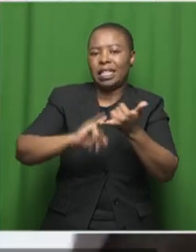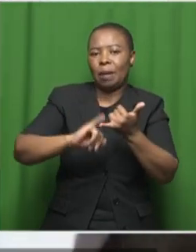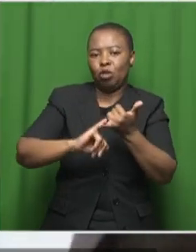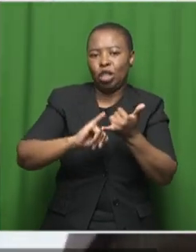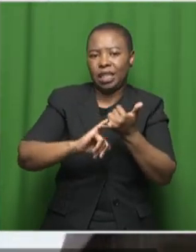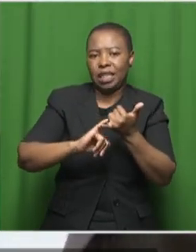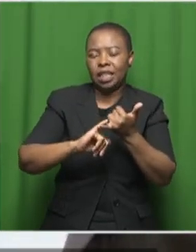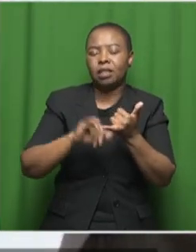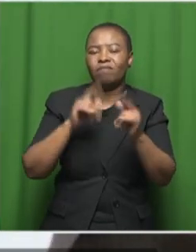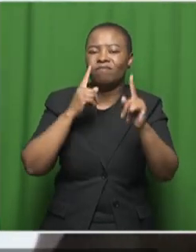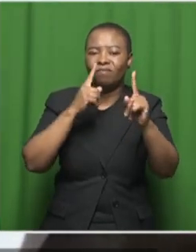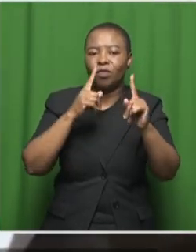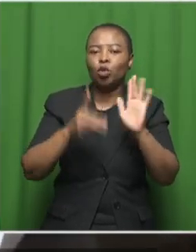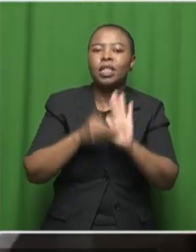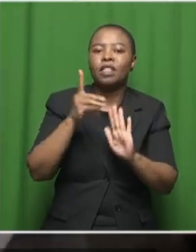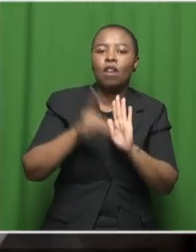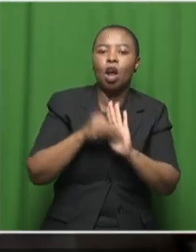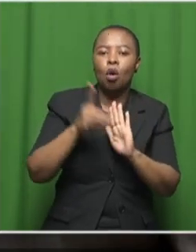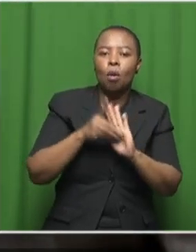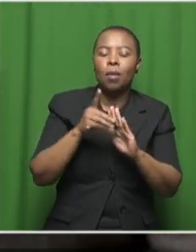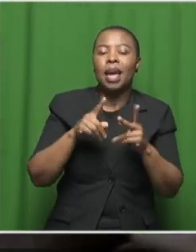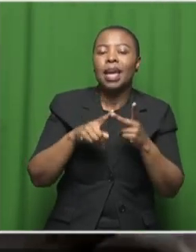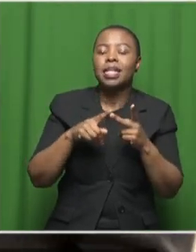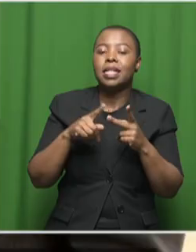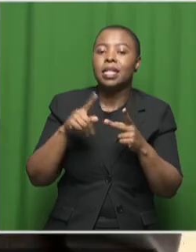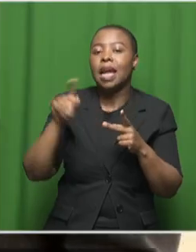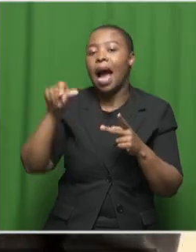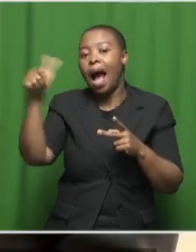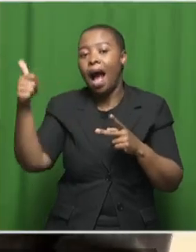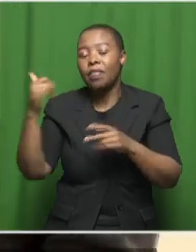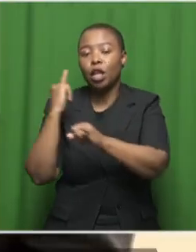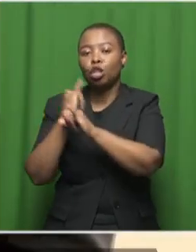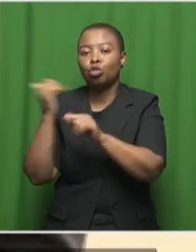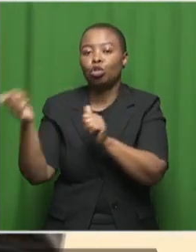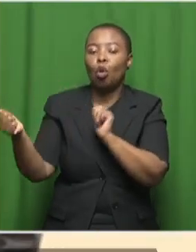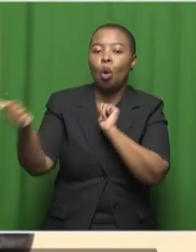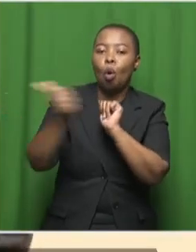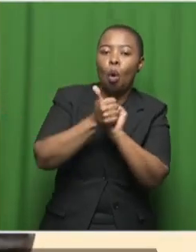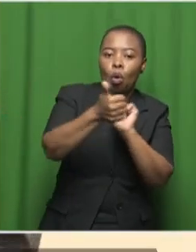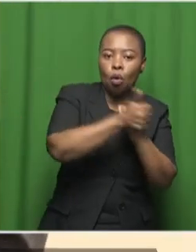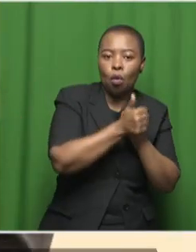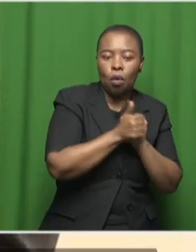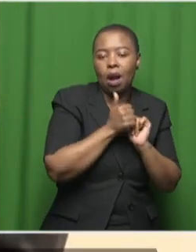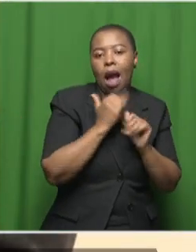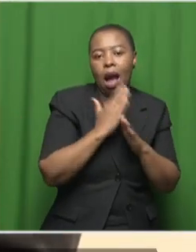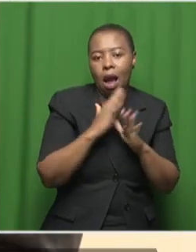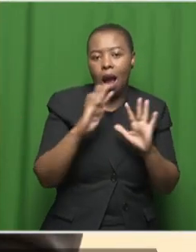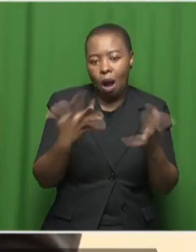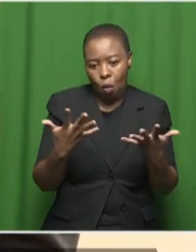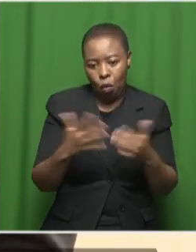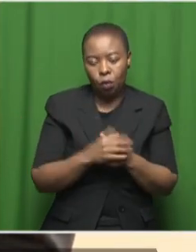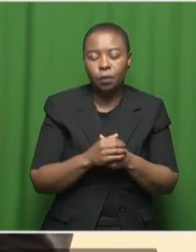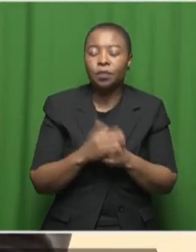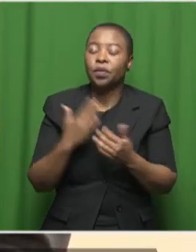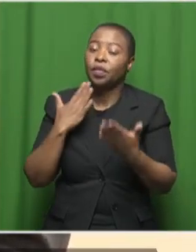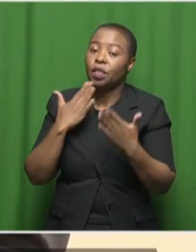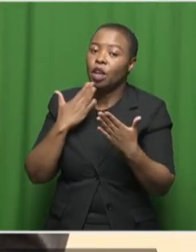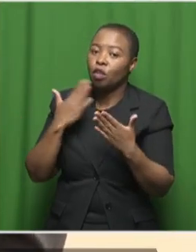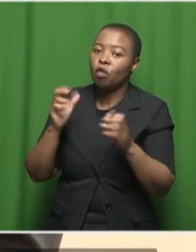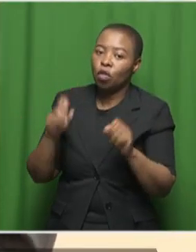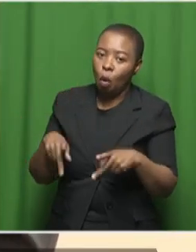in terms of developing and your collaboration with other institutions thank you very much for the opportunity